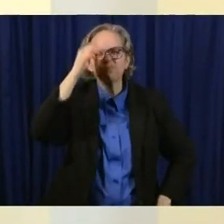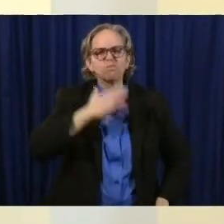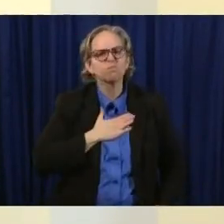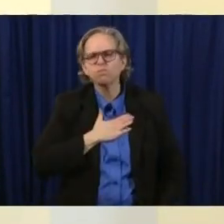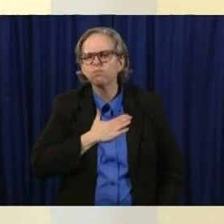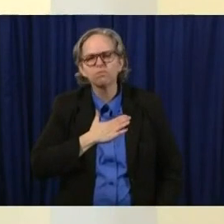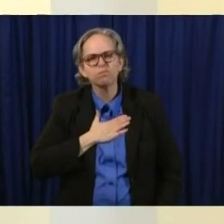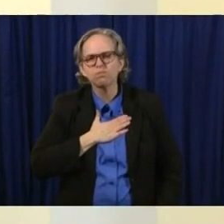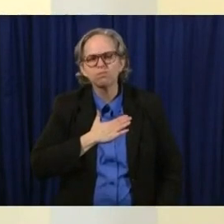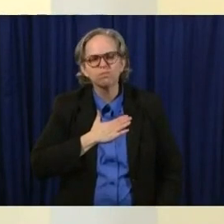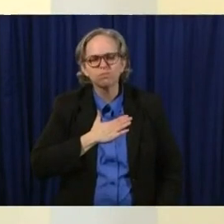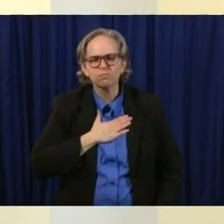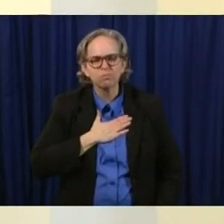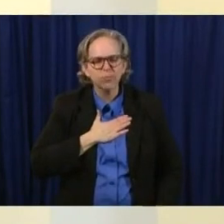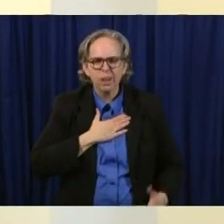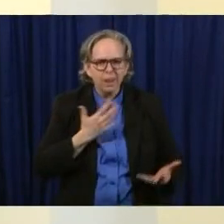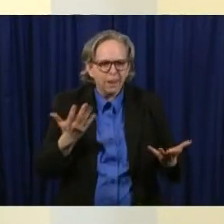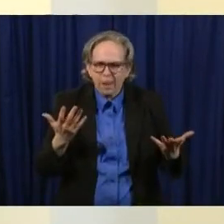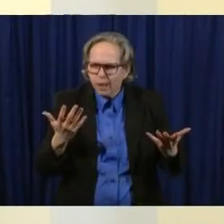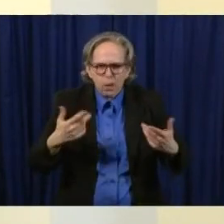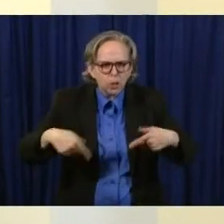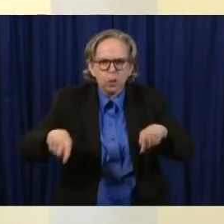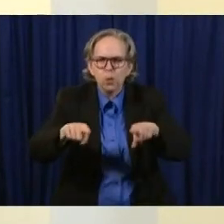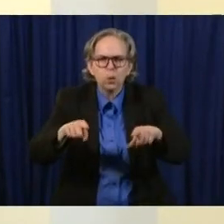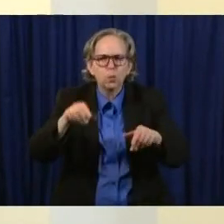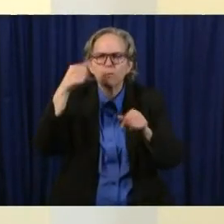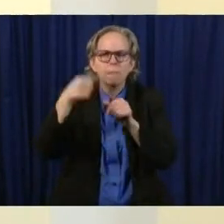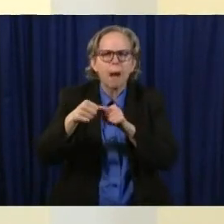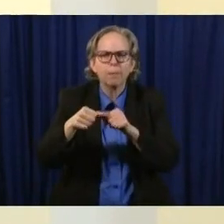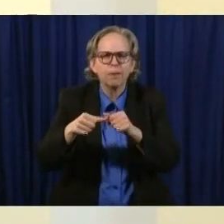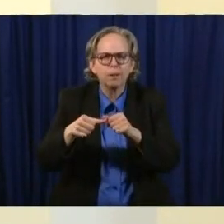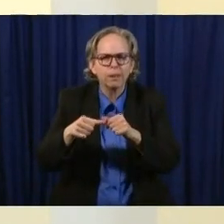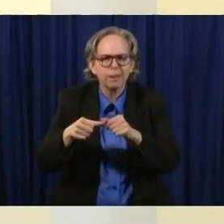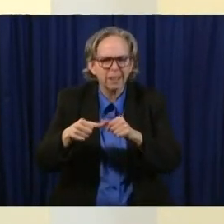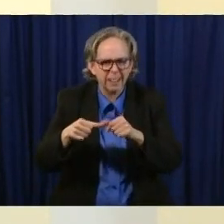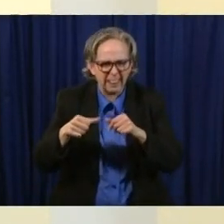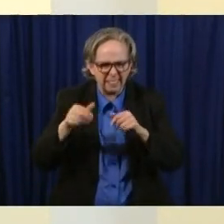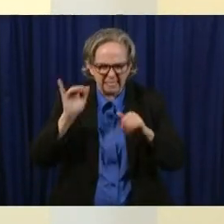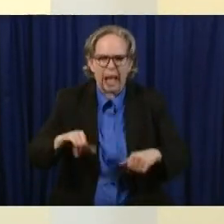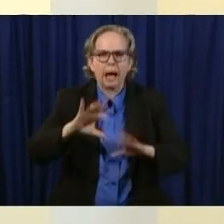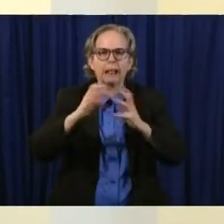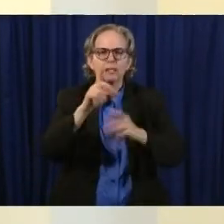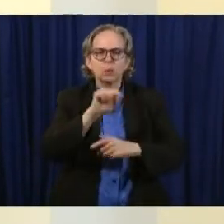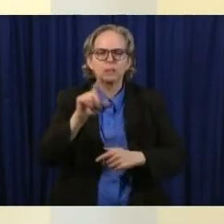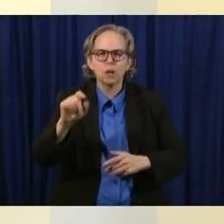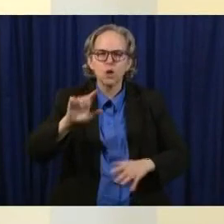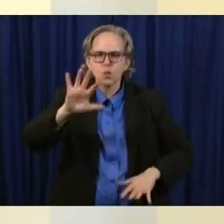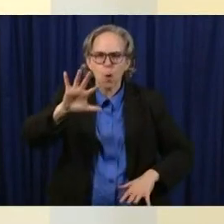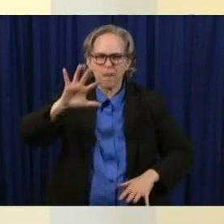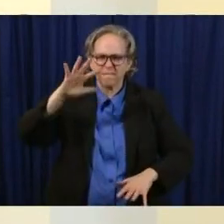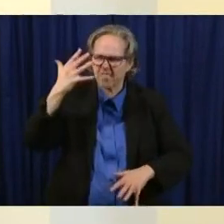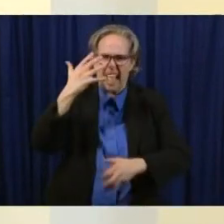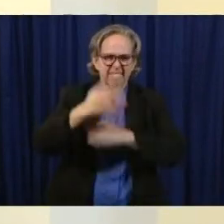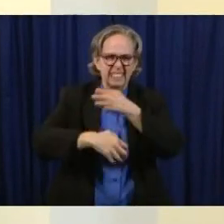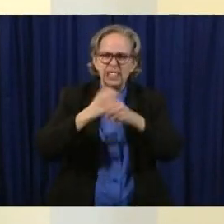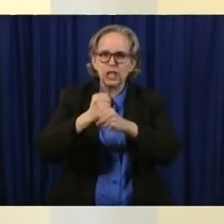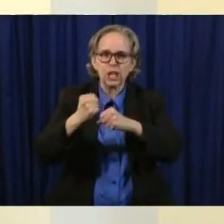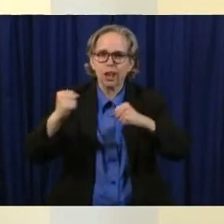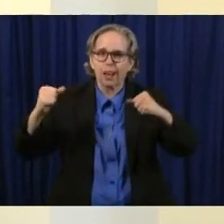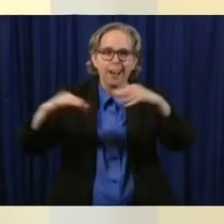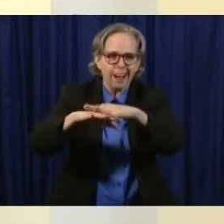to help each other and 2020 when you have that five-year reunion and you're all together